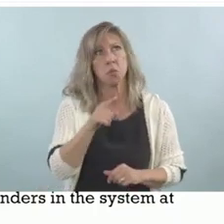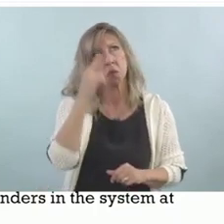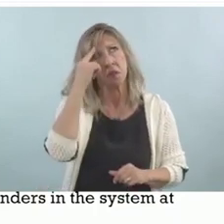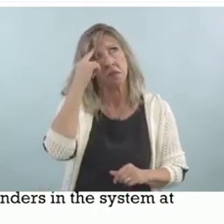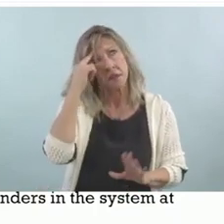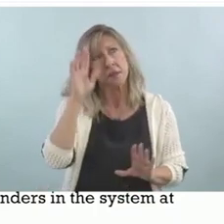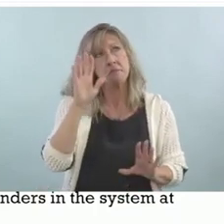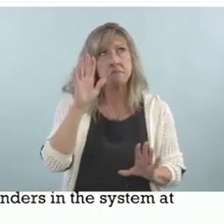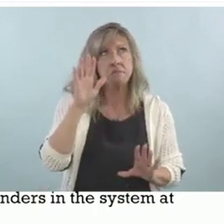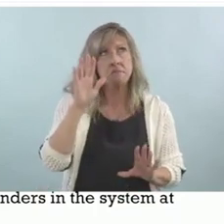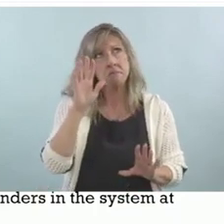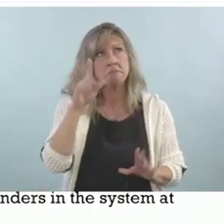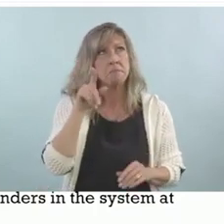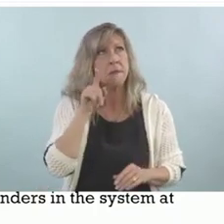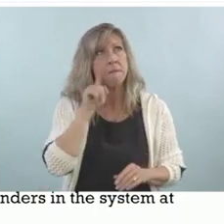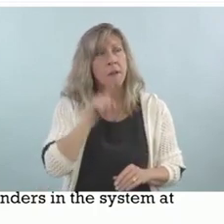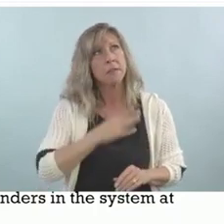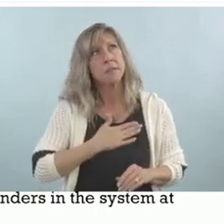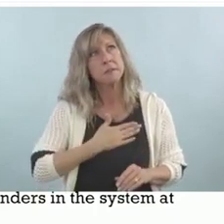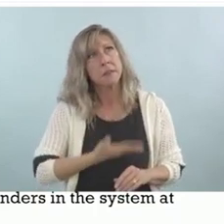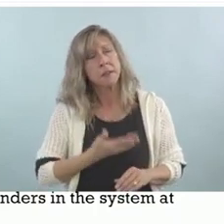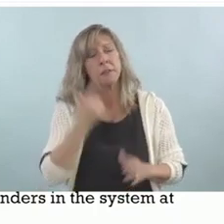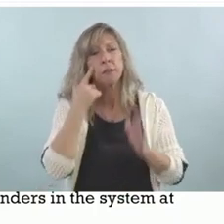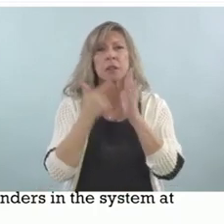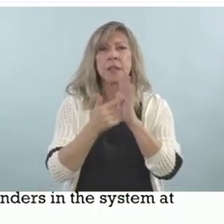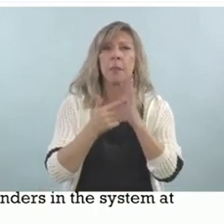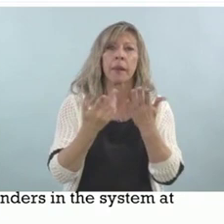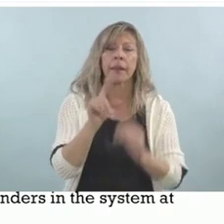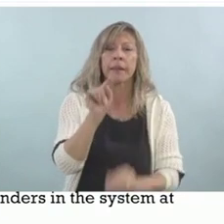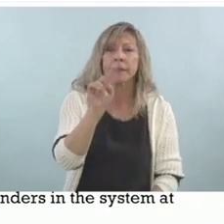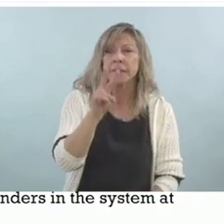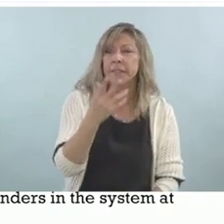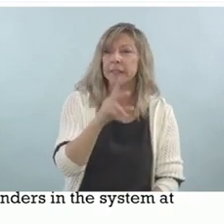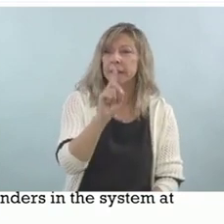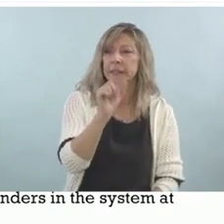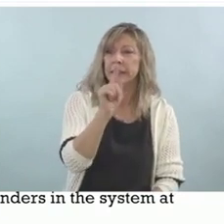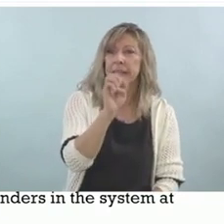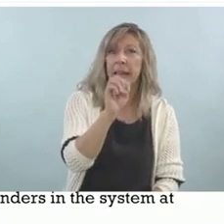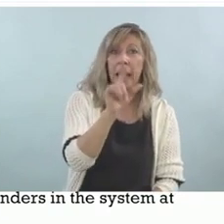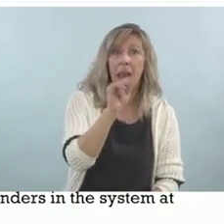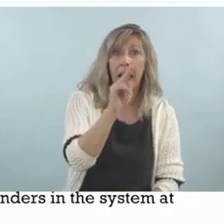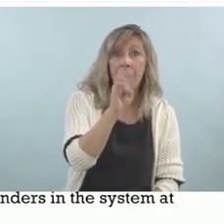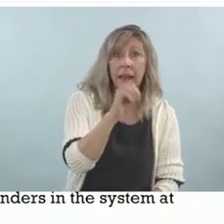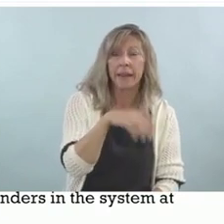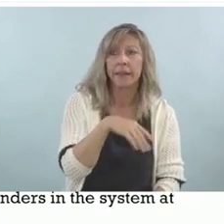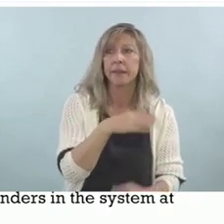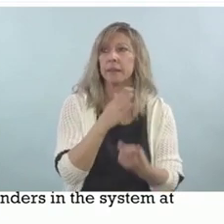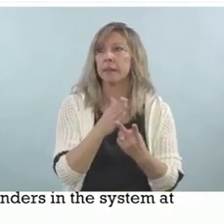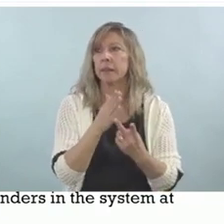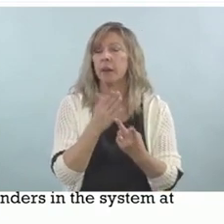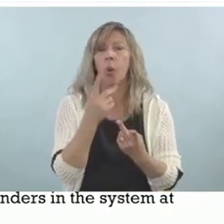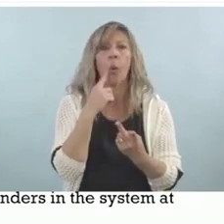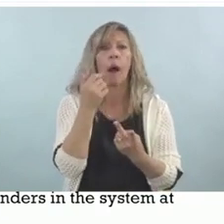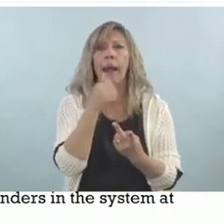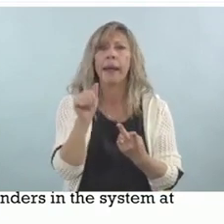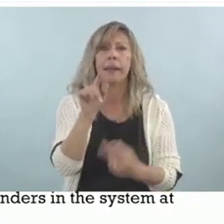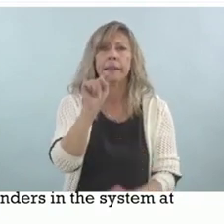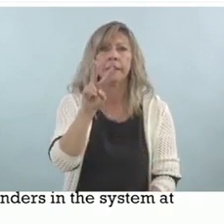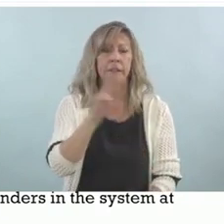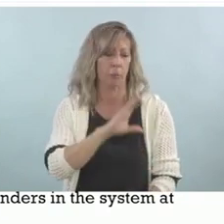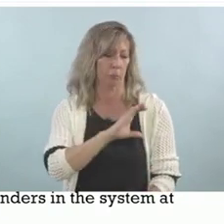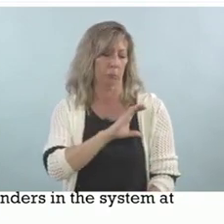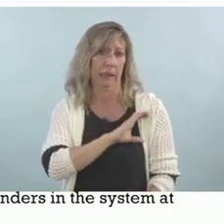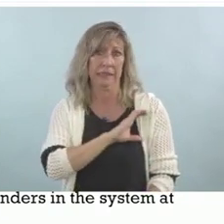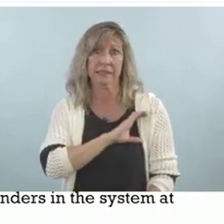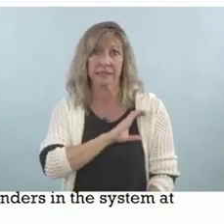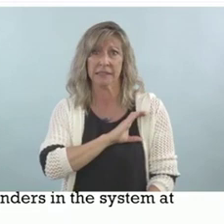if you've watched shows like Dateline or any of the police shows that show like real